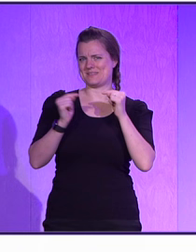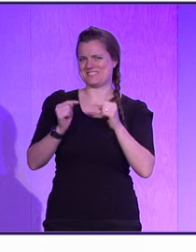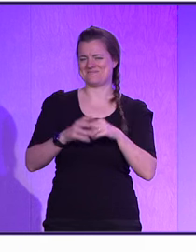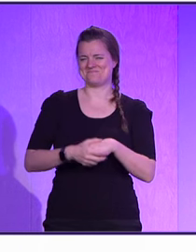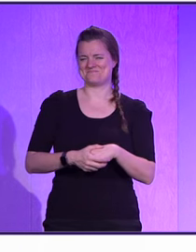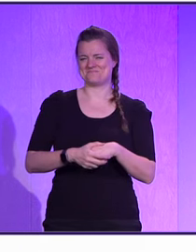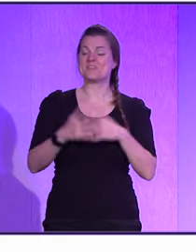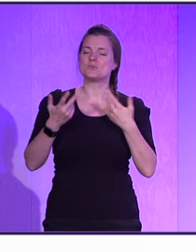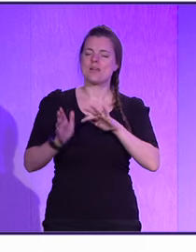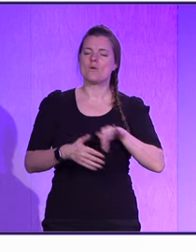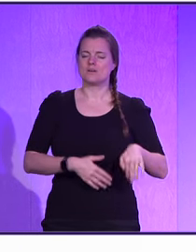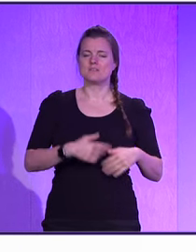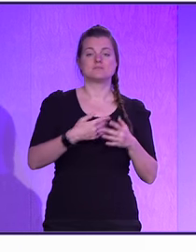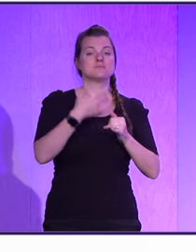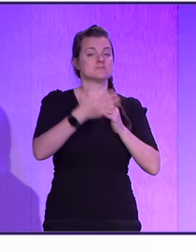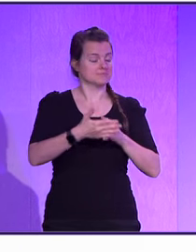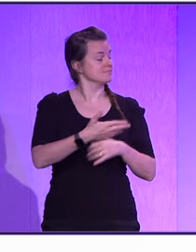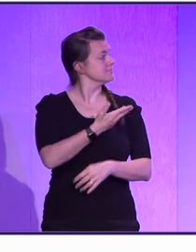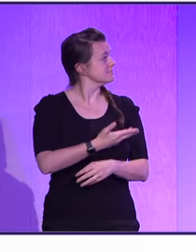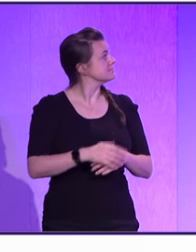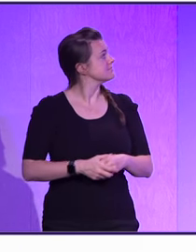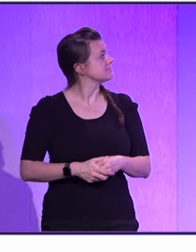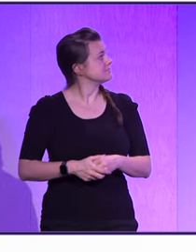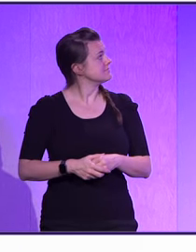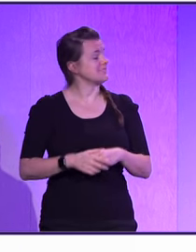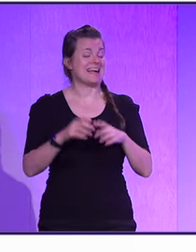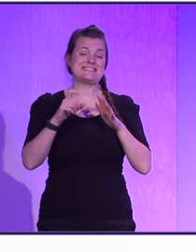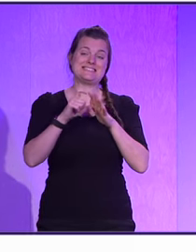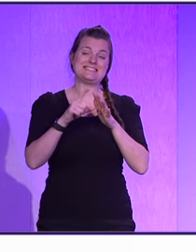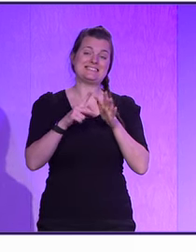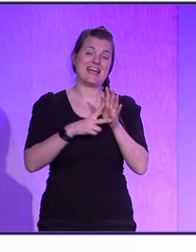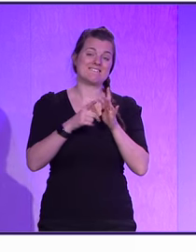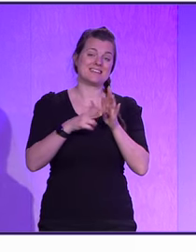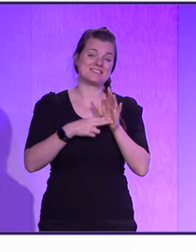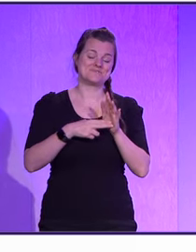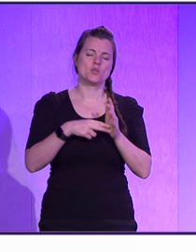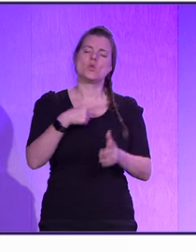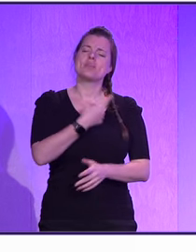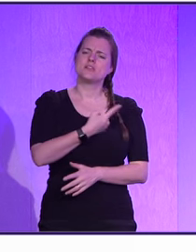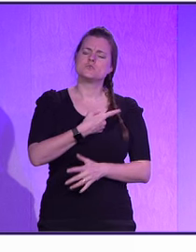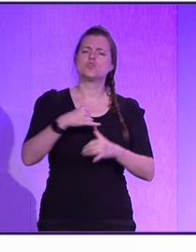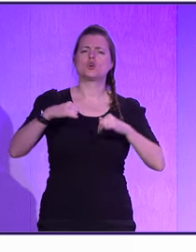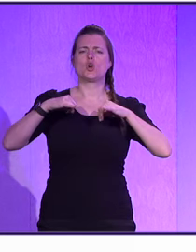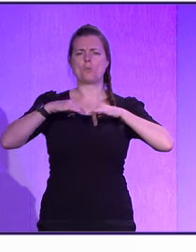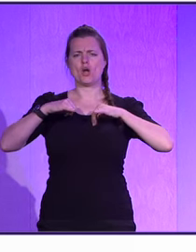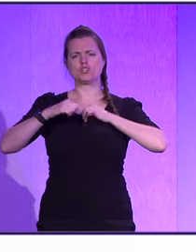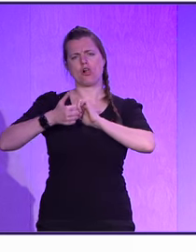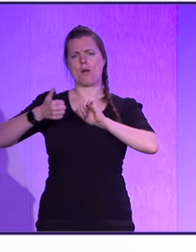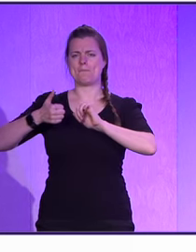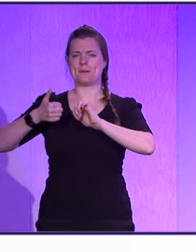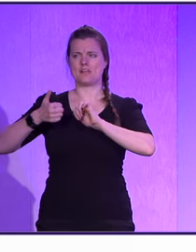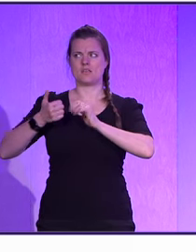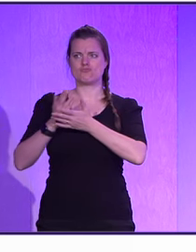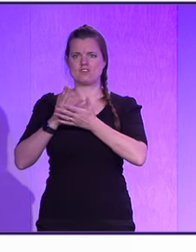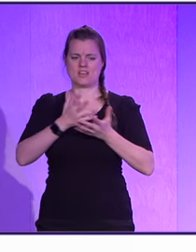This was already a couple of months old. This was started to be a commercial company, actually